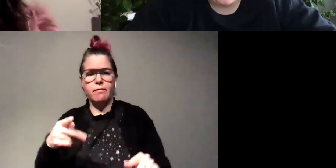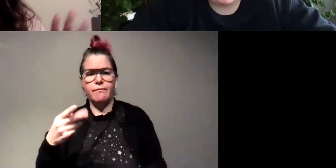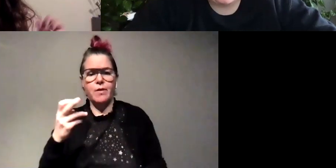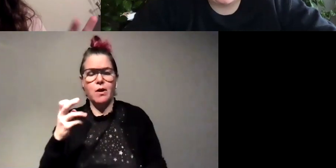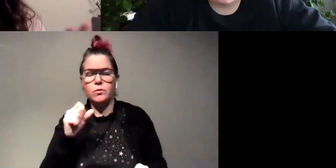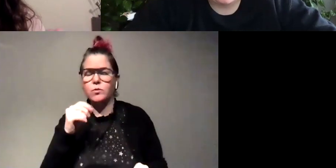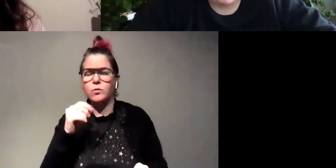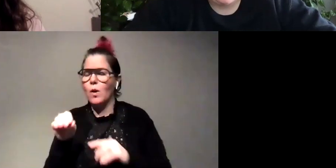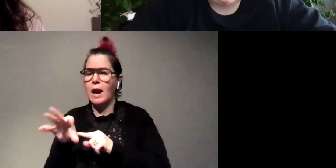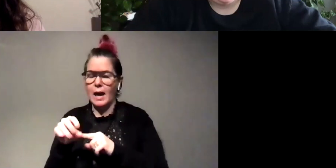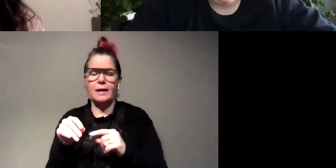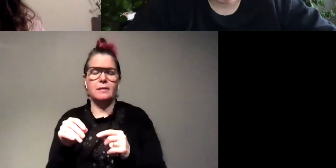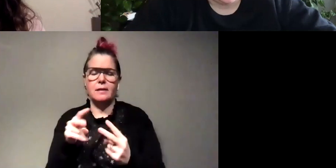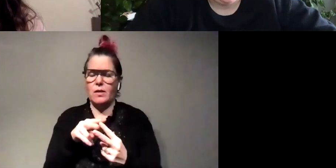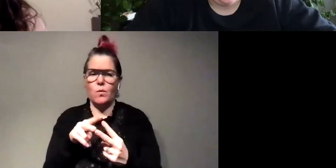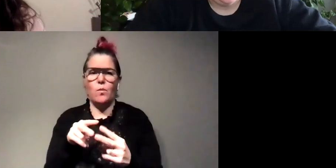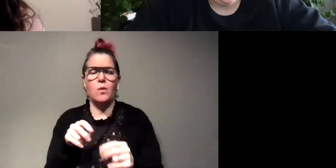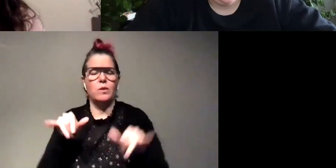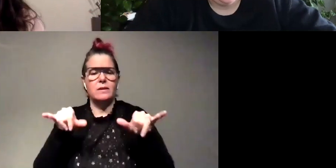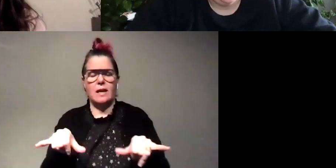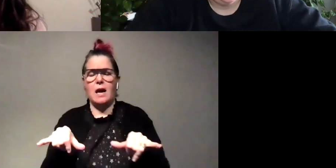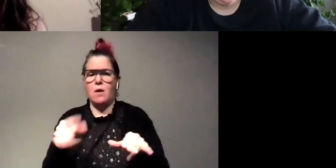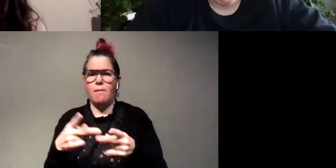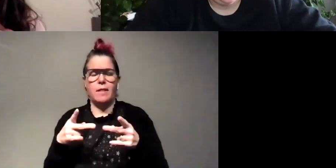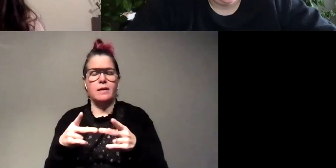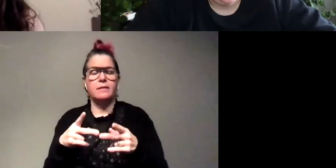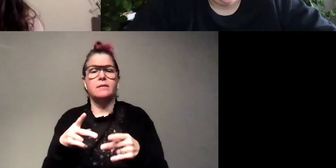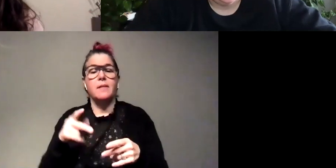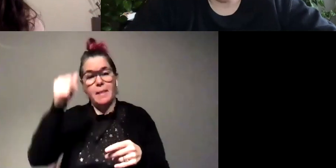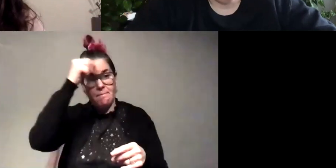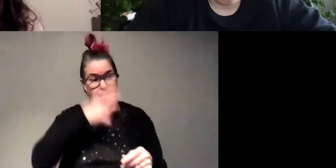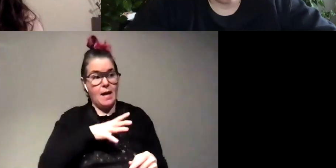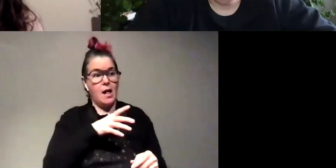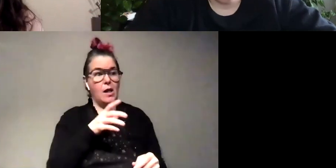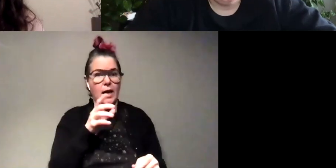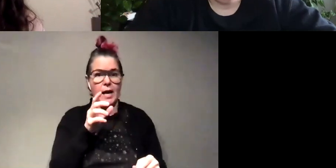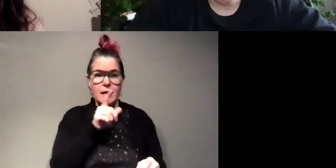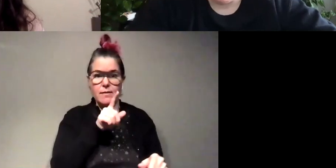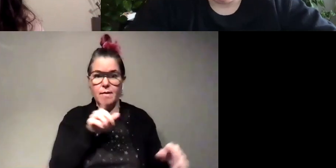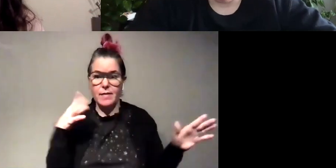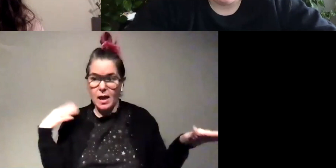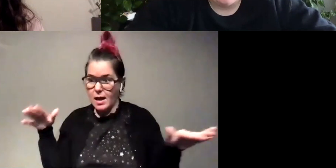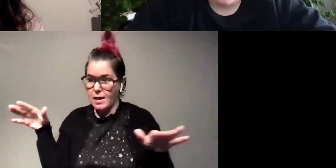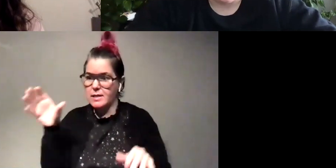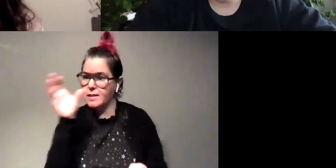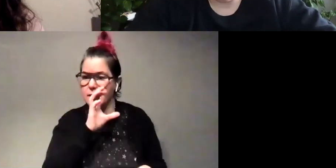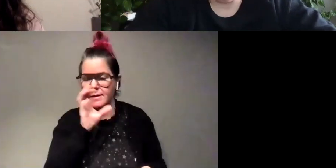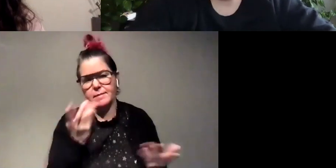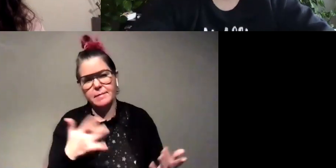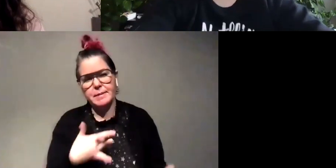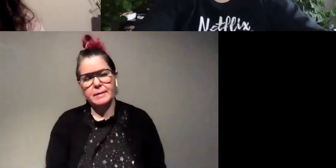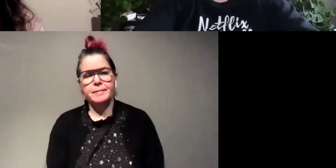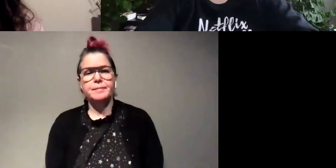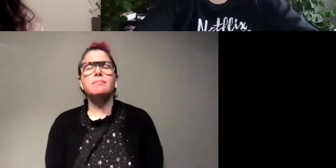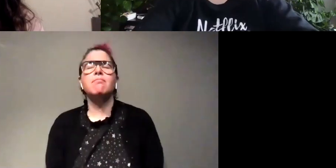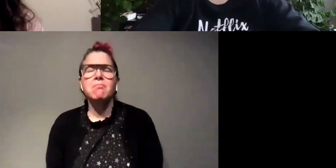pheromones or admit their light kind of stay in the same spot and then it's the males that are flying around at night flashing cool um so